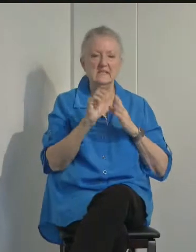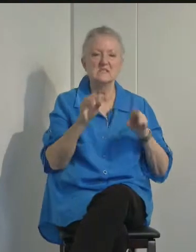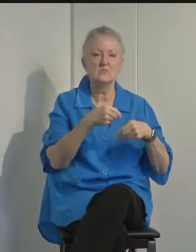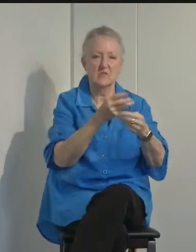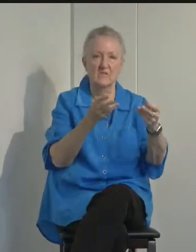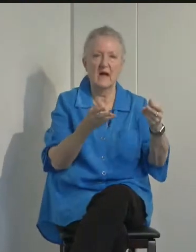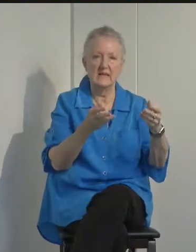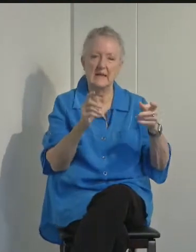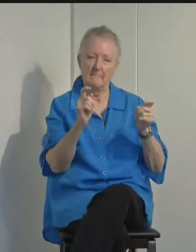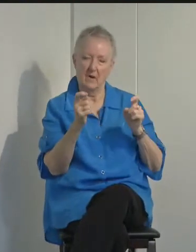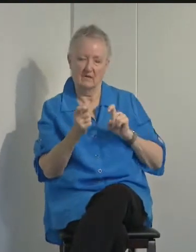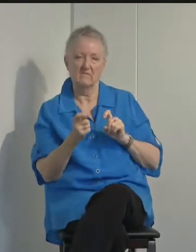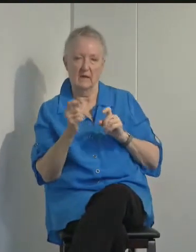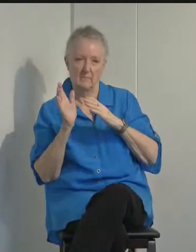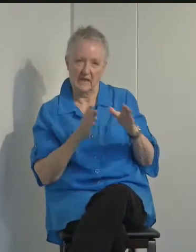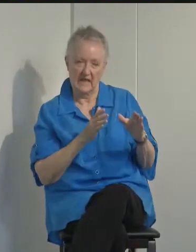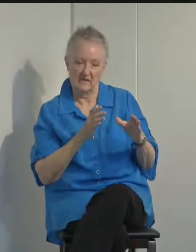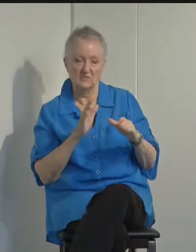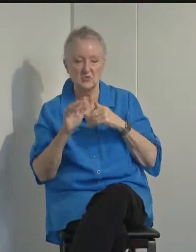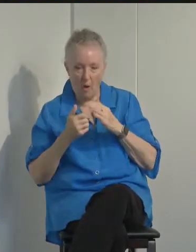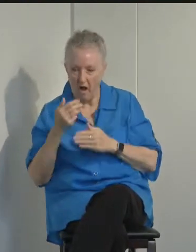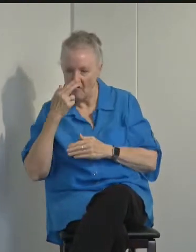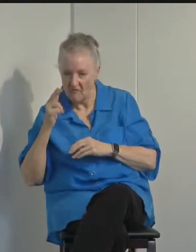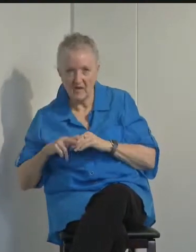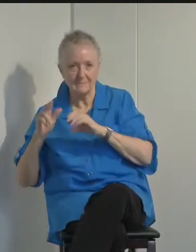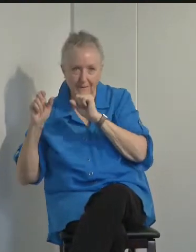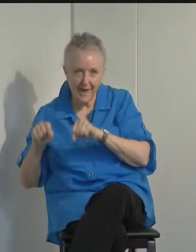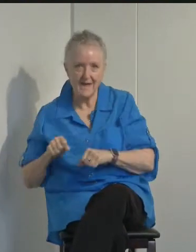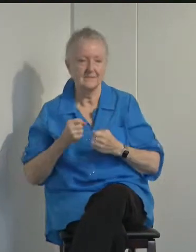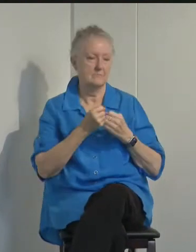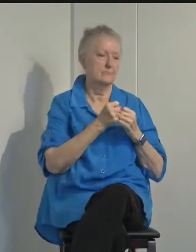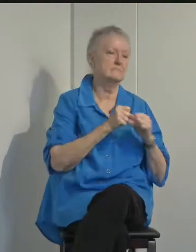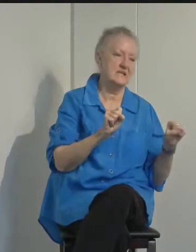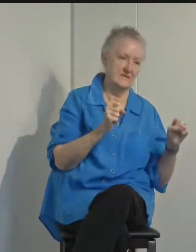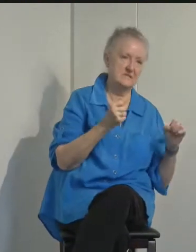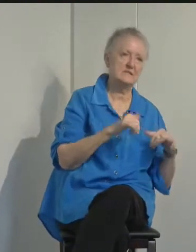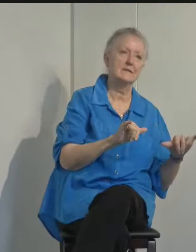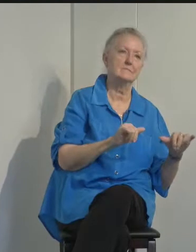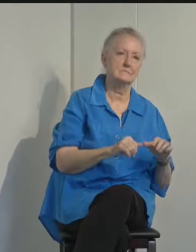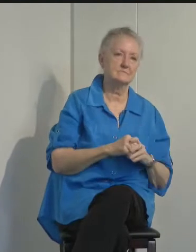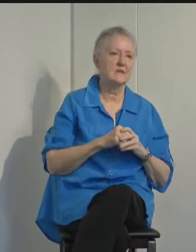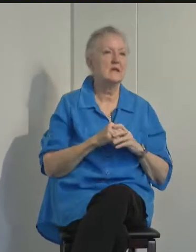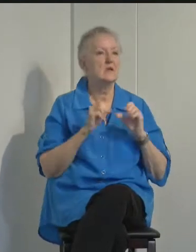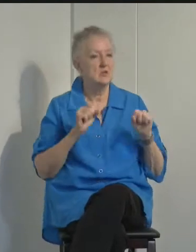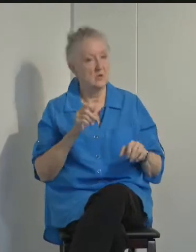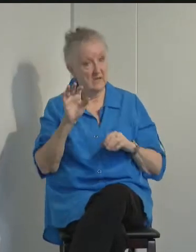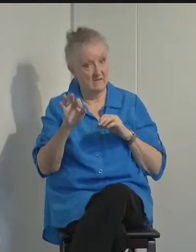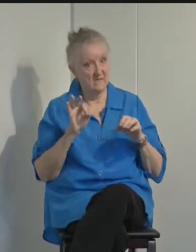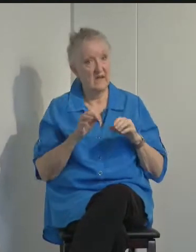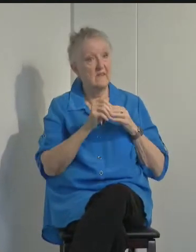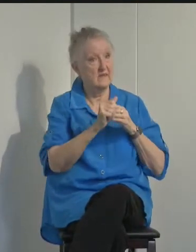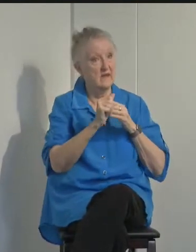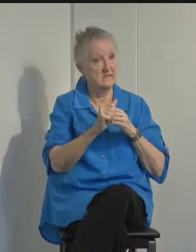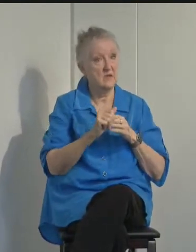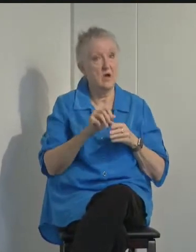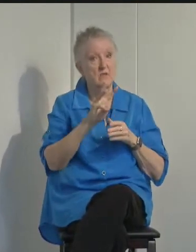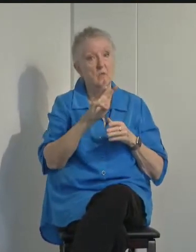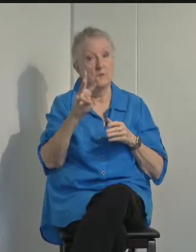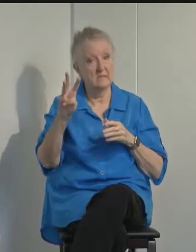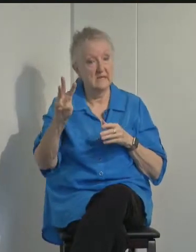that we all can have fun in a safe manner. You can find the Halloween guidance on our website at